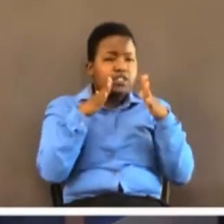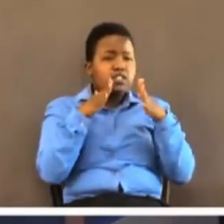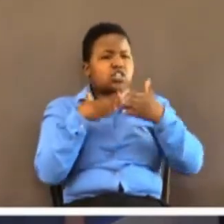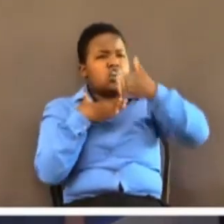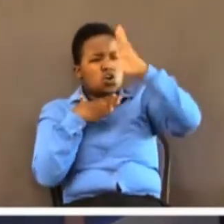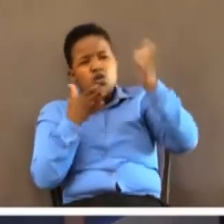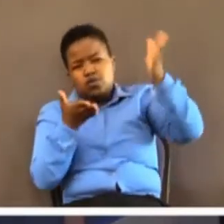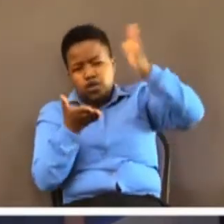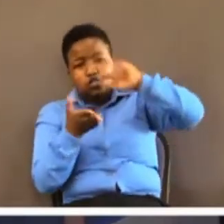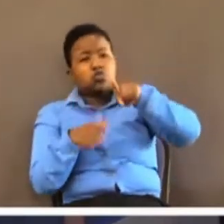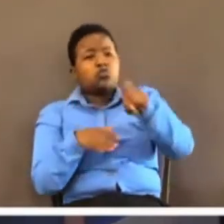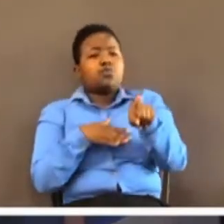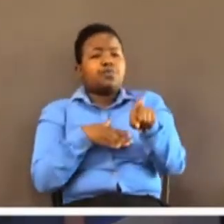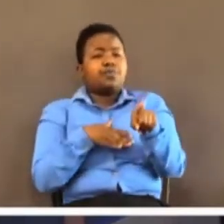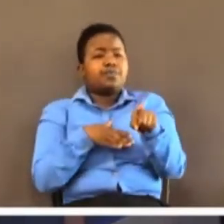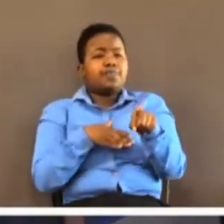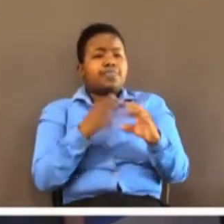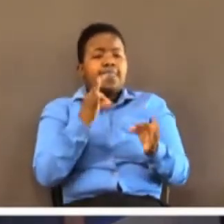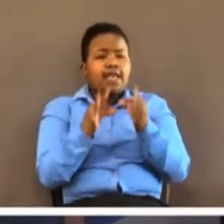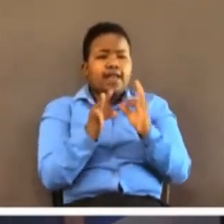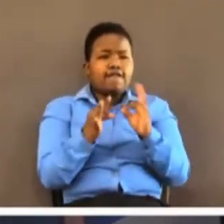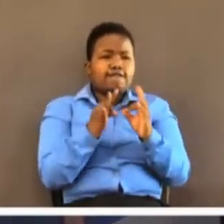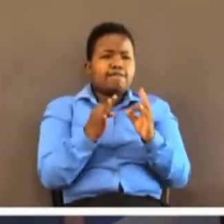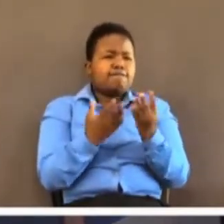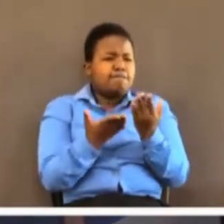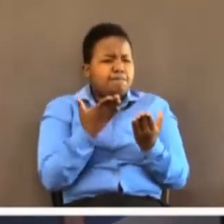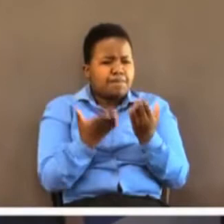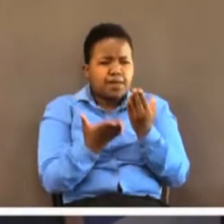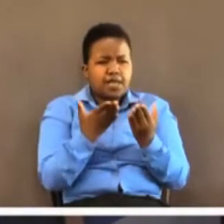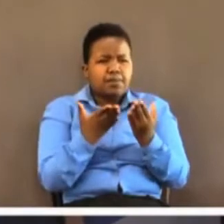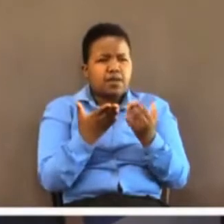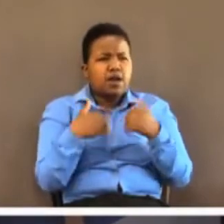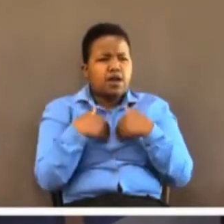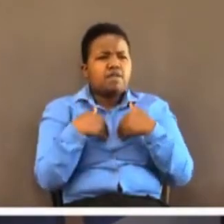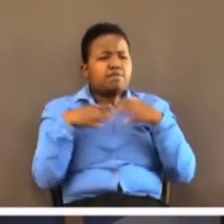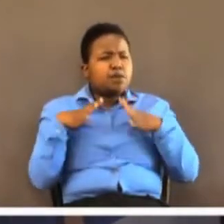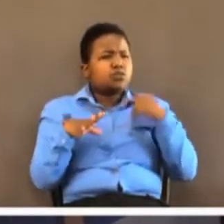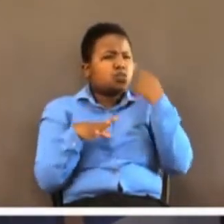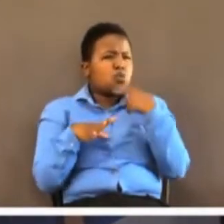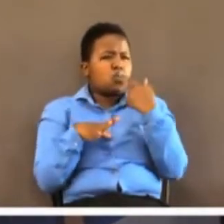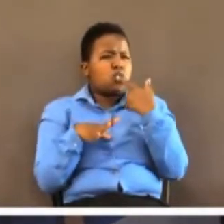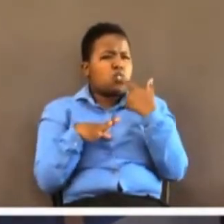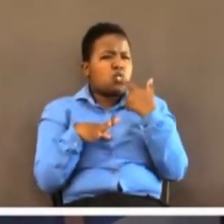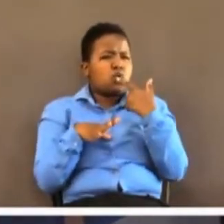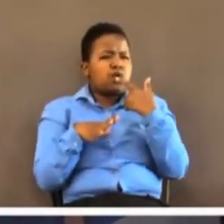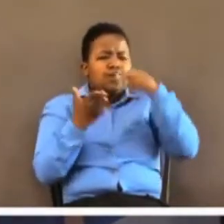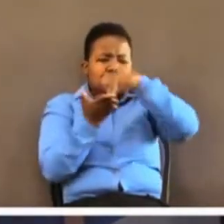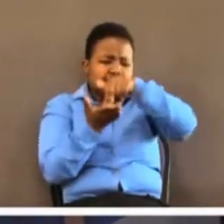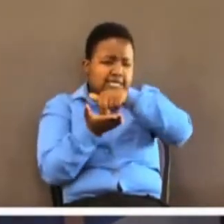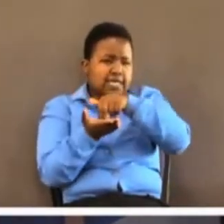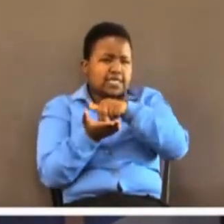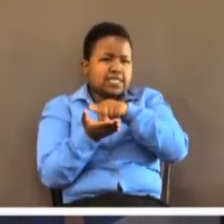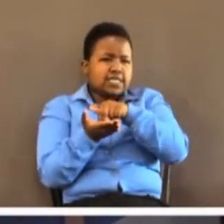to restore you. And if you are such a person as we do the song, please stand so that we pray with you. If you are that kind of a person as we do the song,